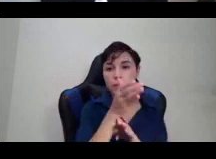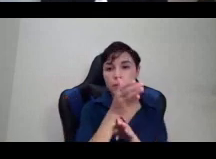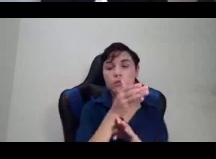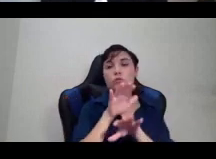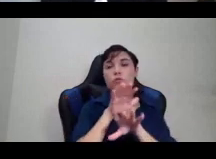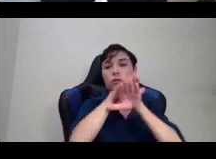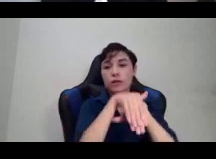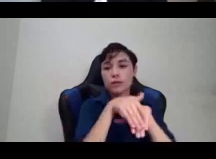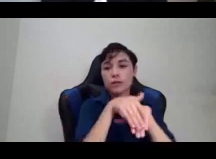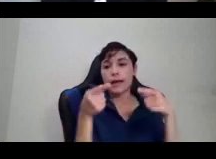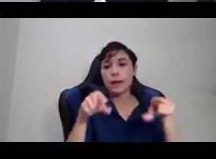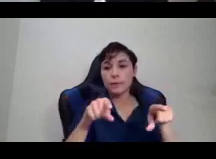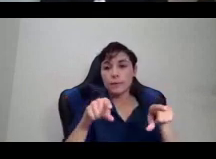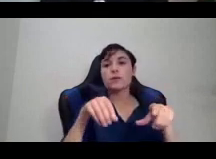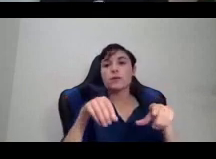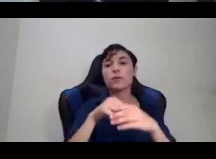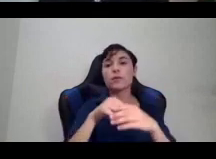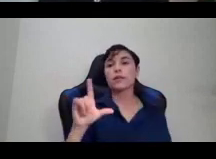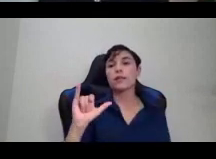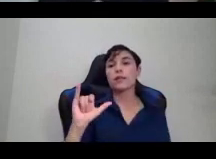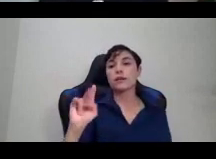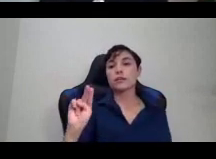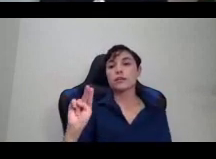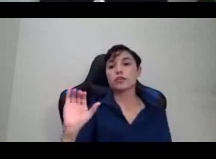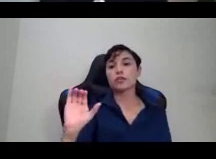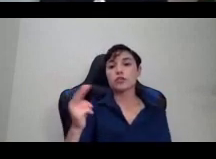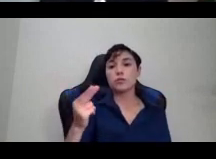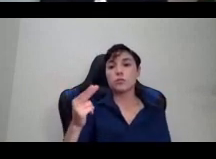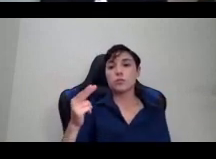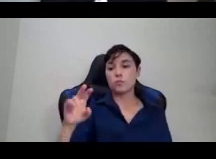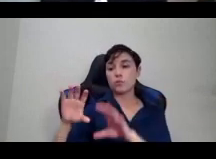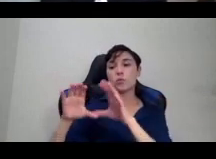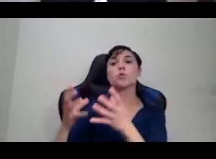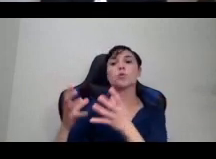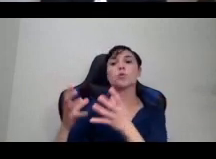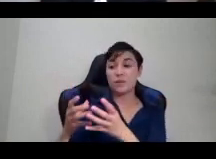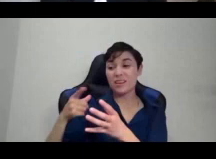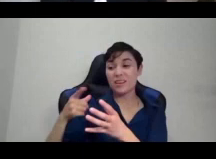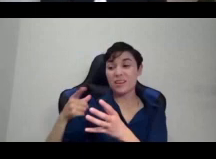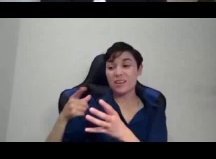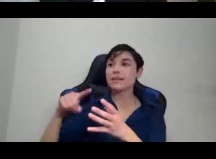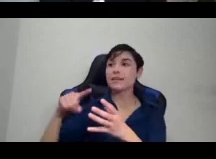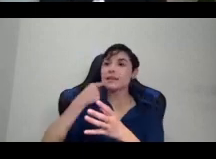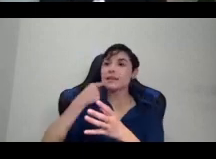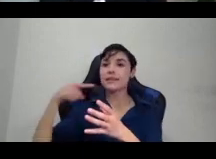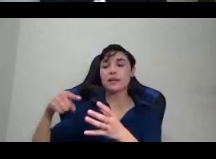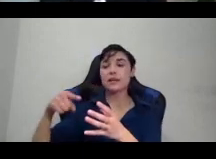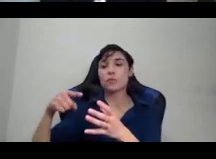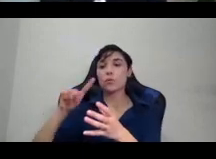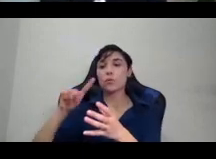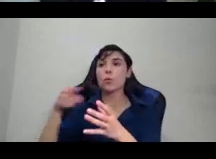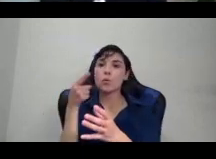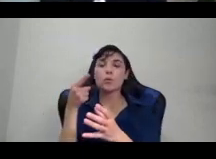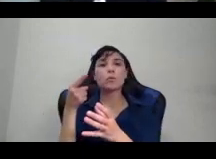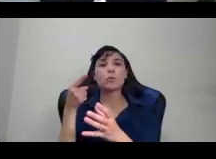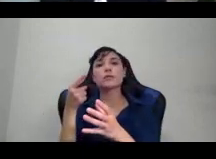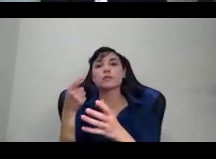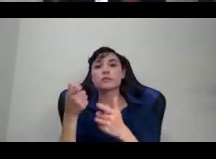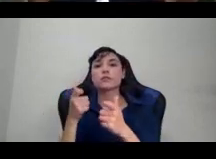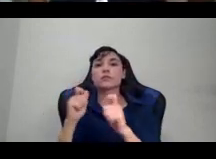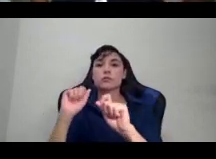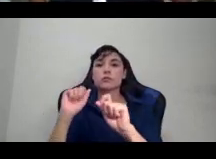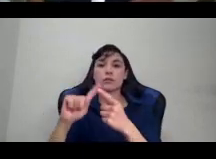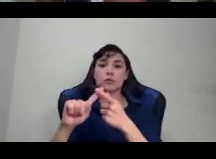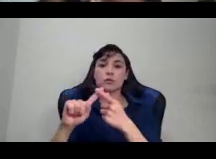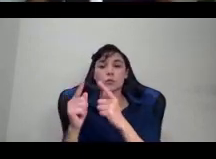about the sexual purity and chastity of white women so much that it would protect them at all costs against sexual